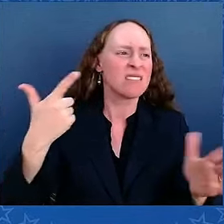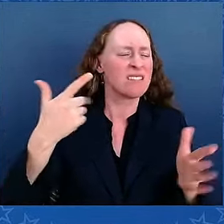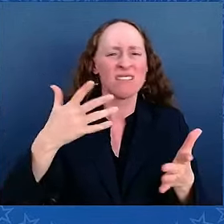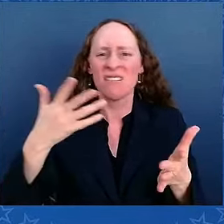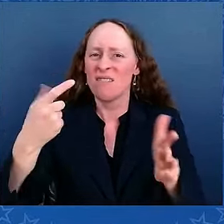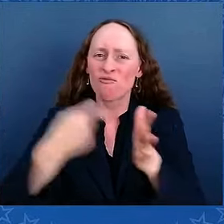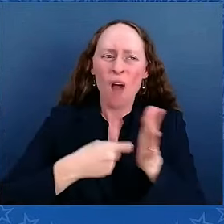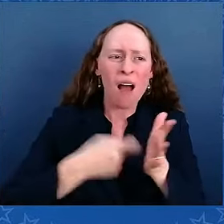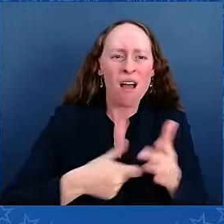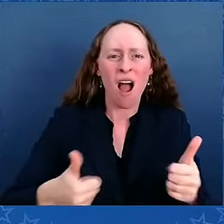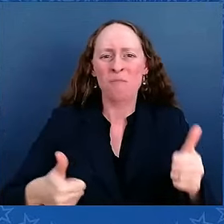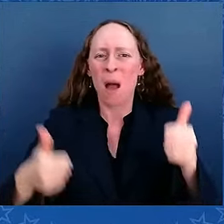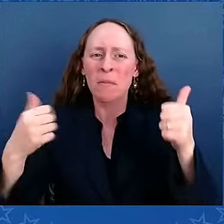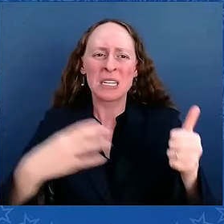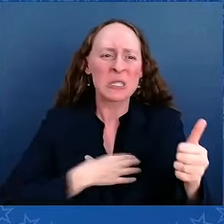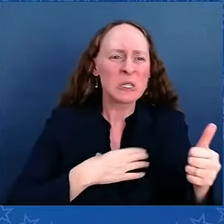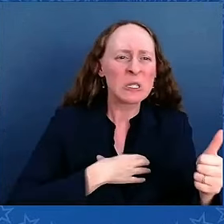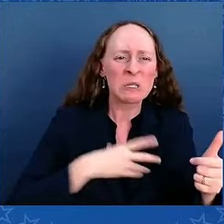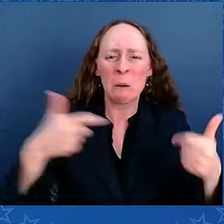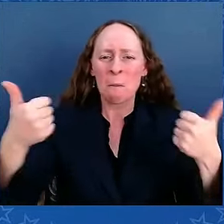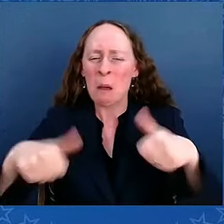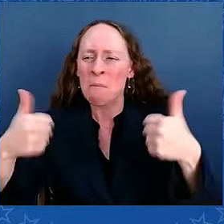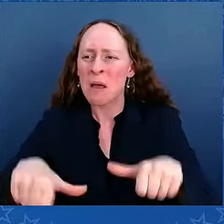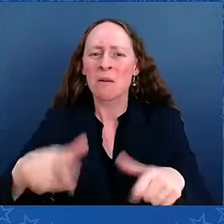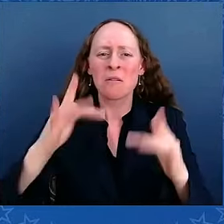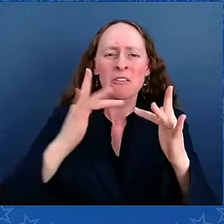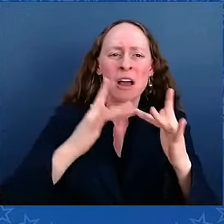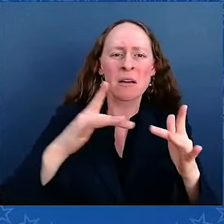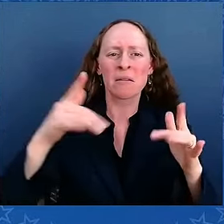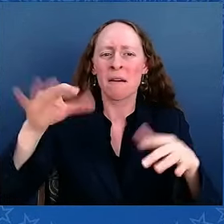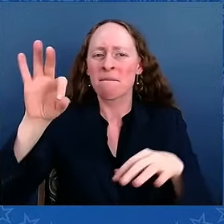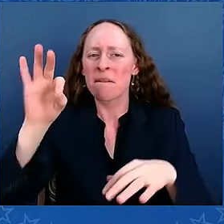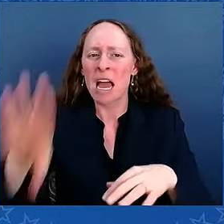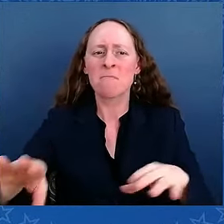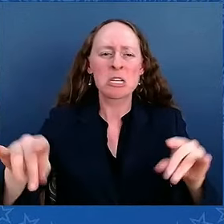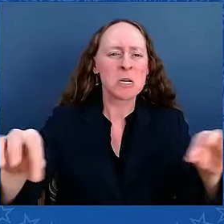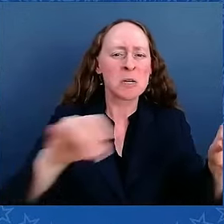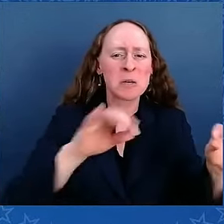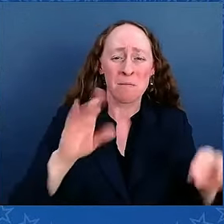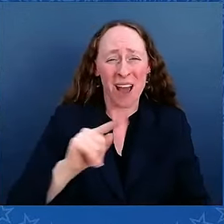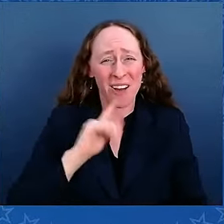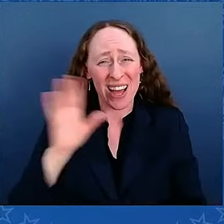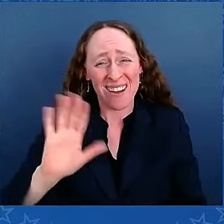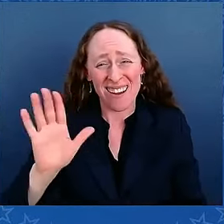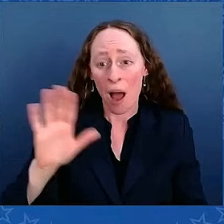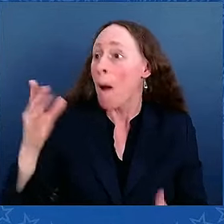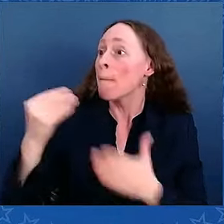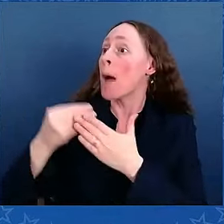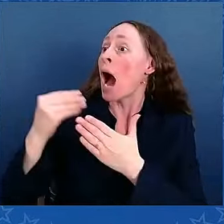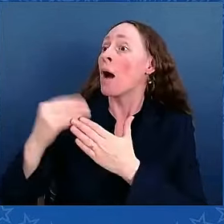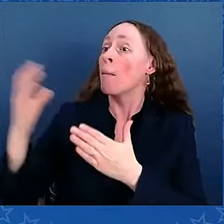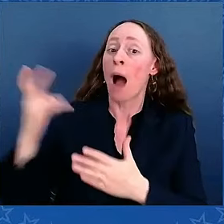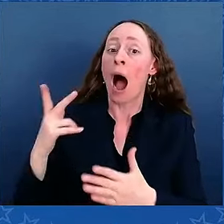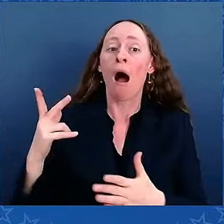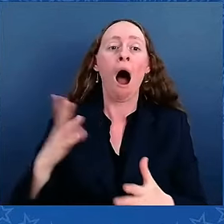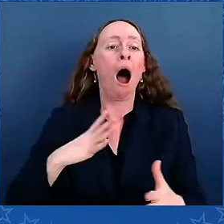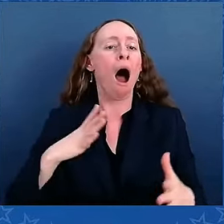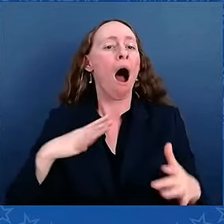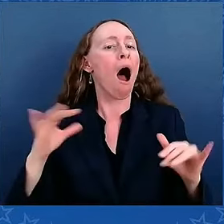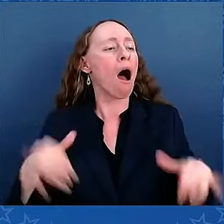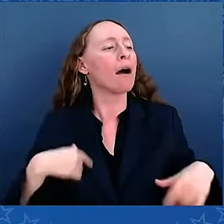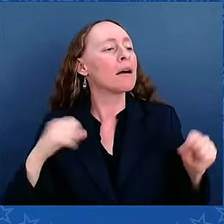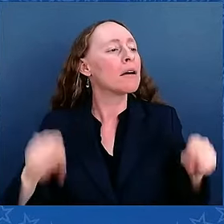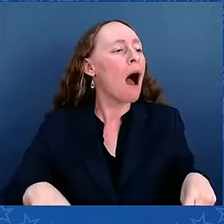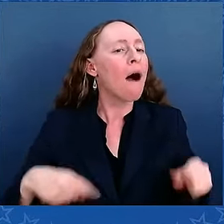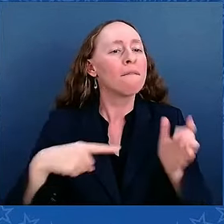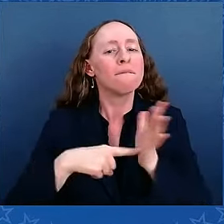And I'm like, for that money, I was able to buy a lot of groceries, put some gas in the truck and invest a little bit in the record-setting